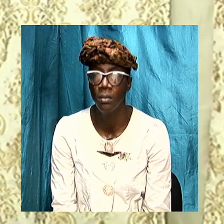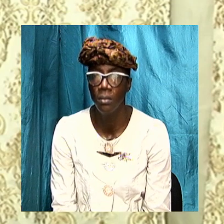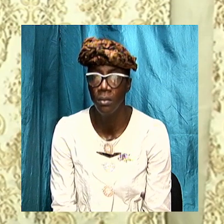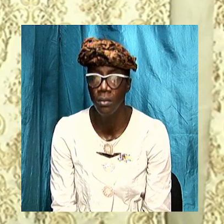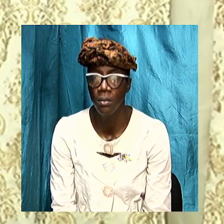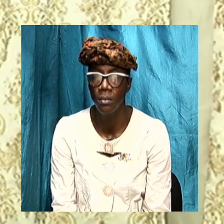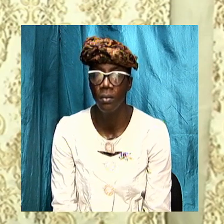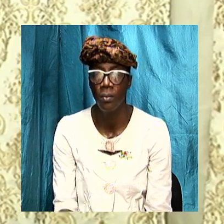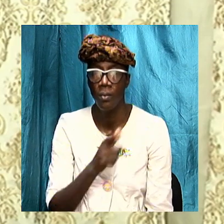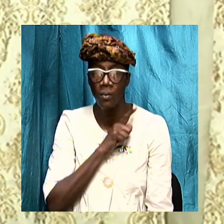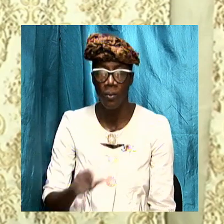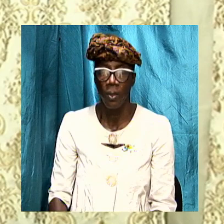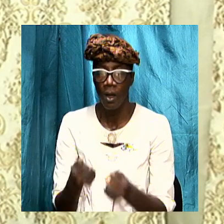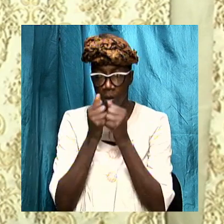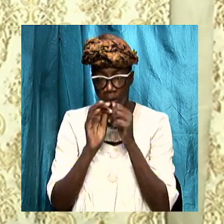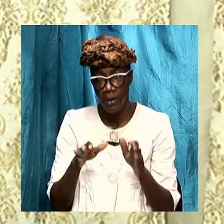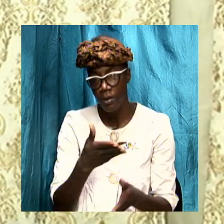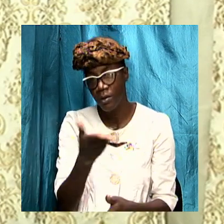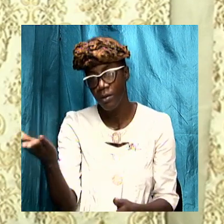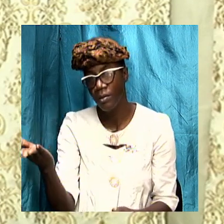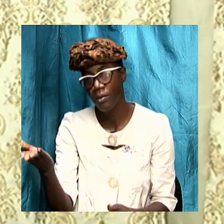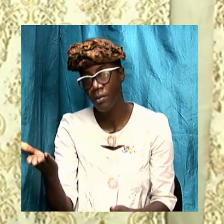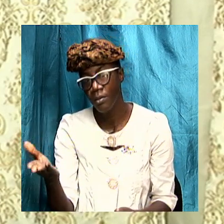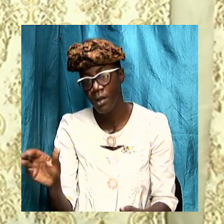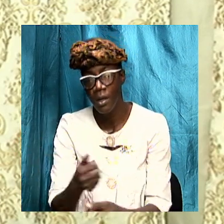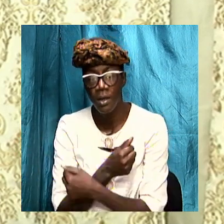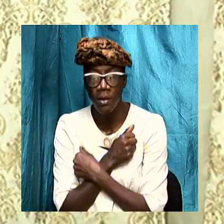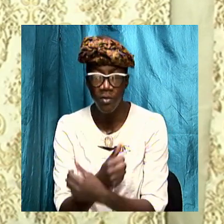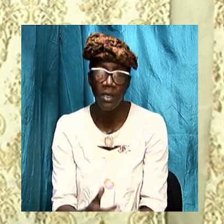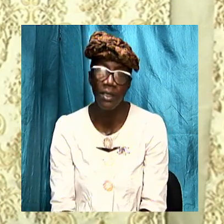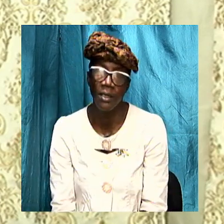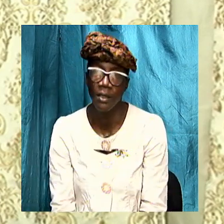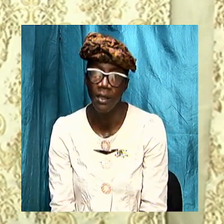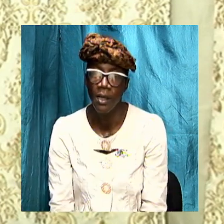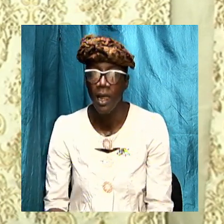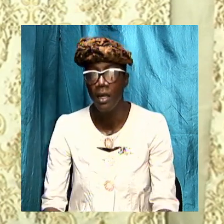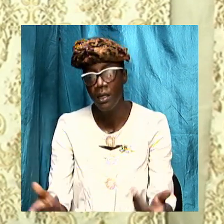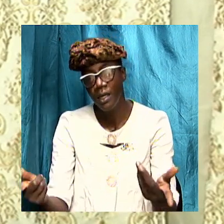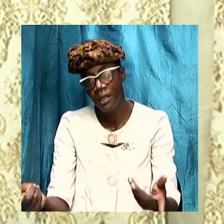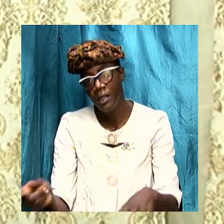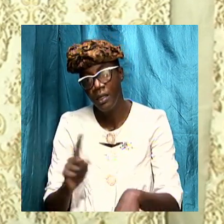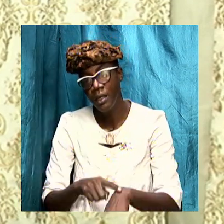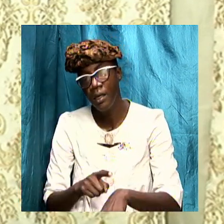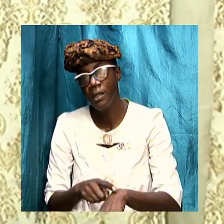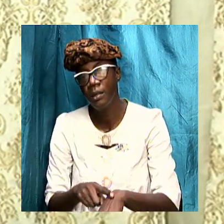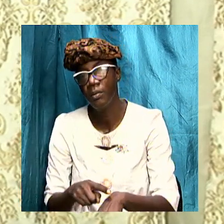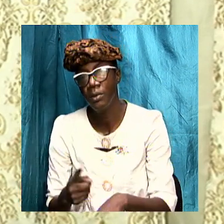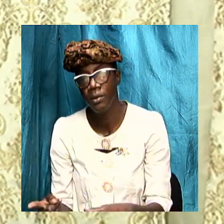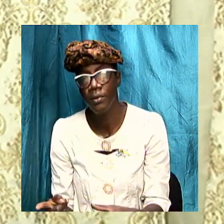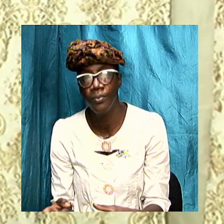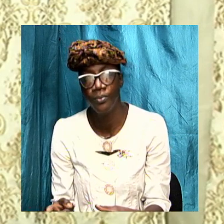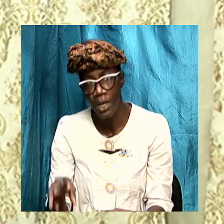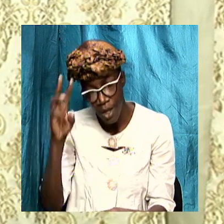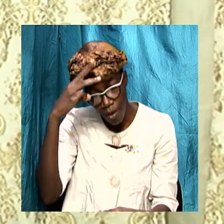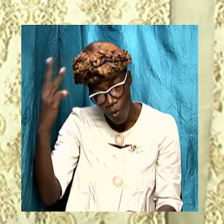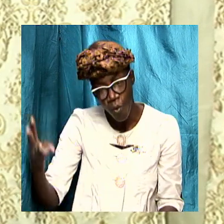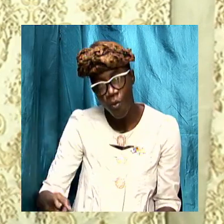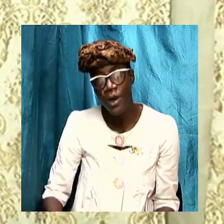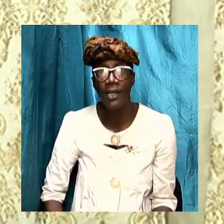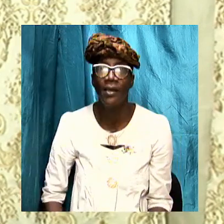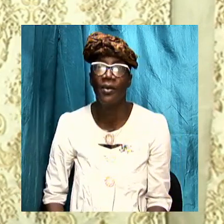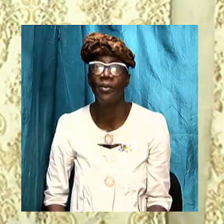the Lord bless you brethren beloved let me take this time to welcome